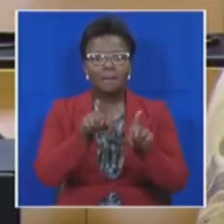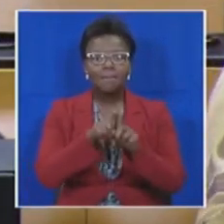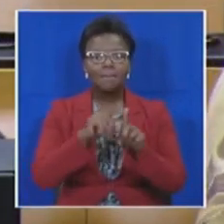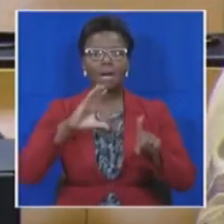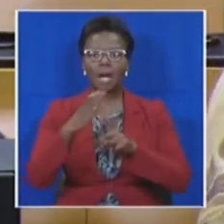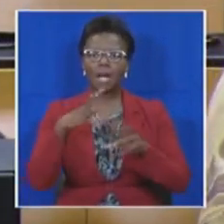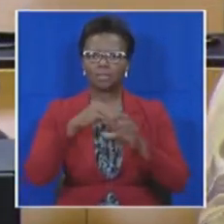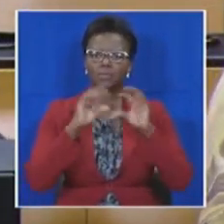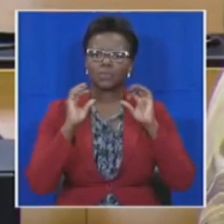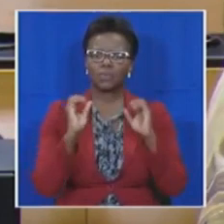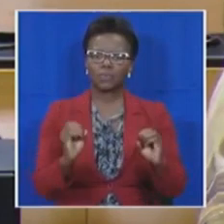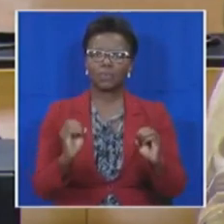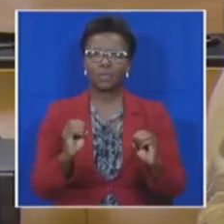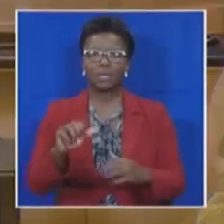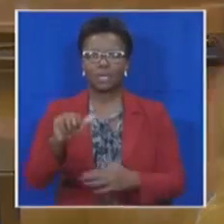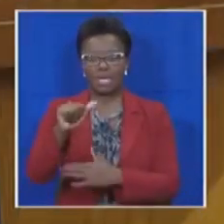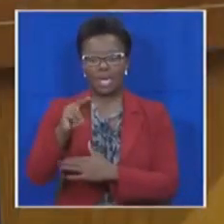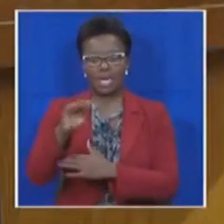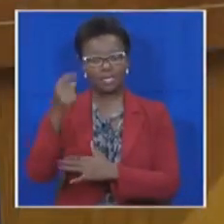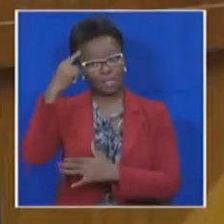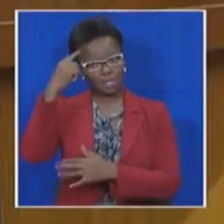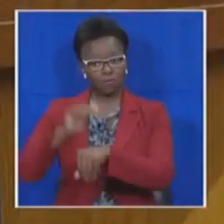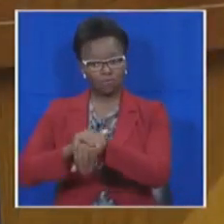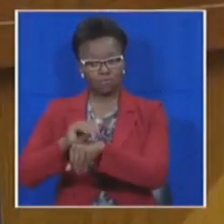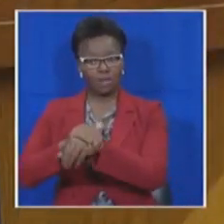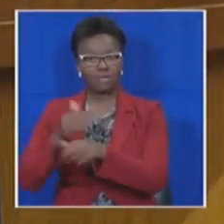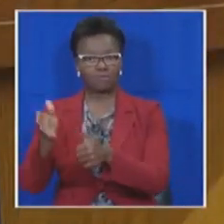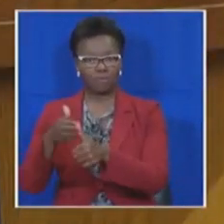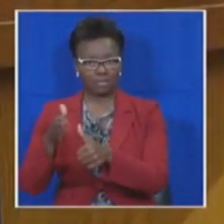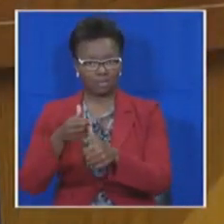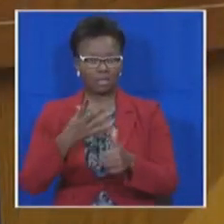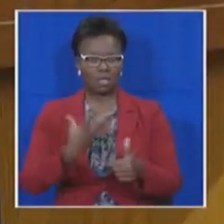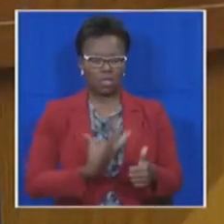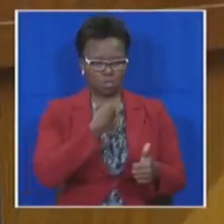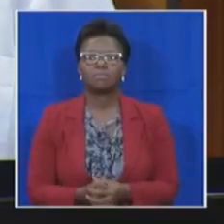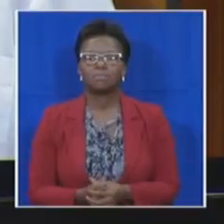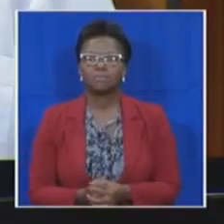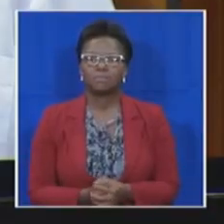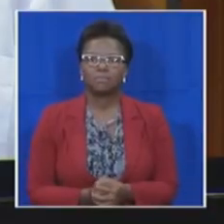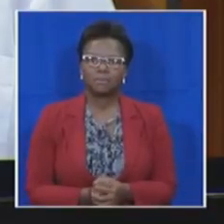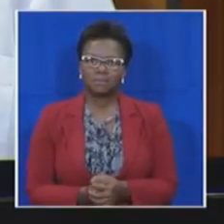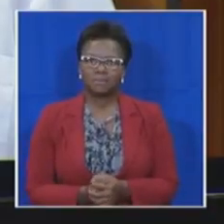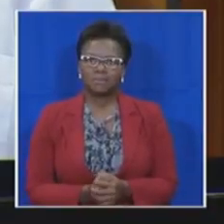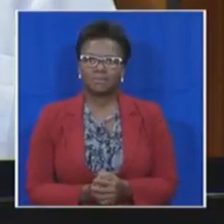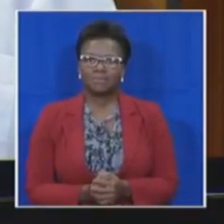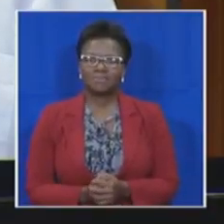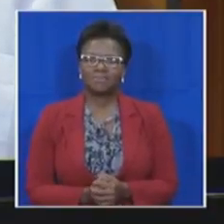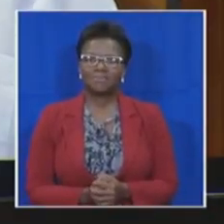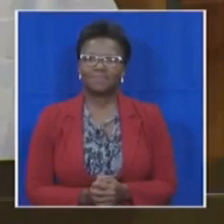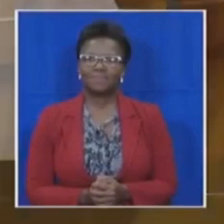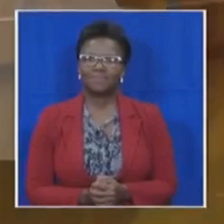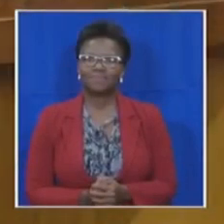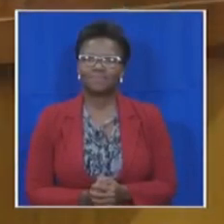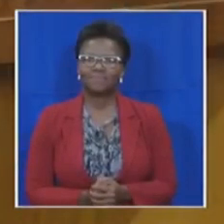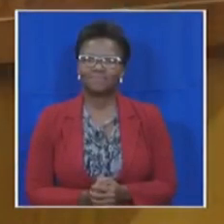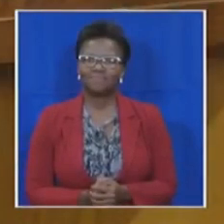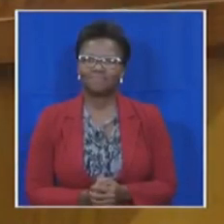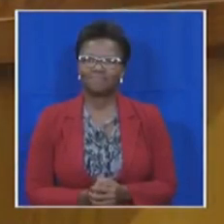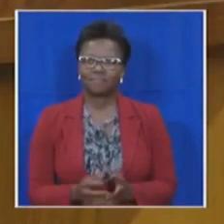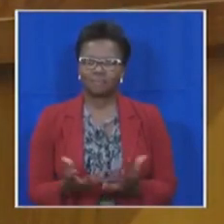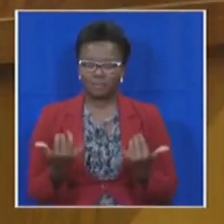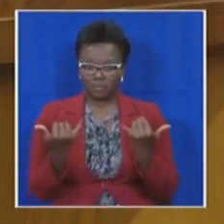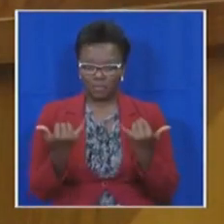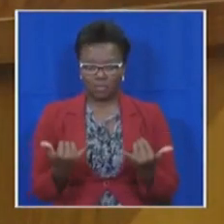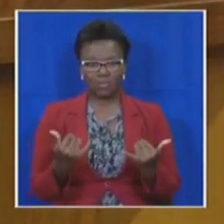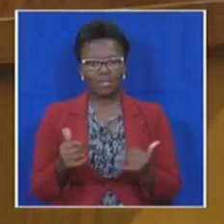ANC, they would rather put friends first and young people and South Africans last. So today we have the